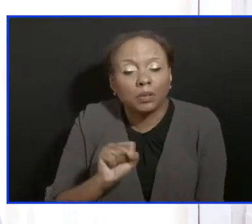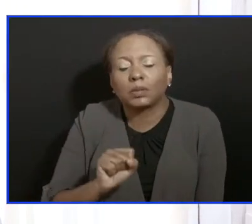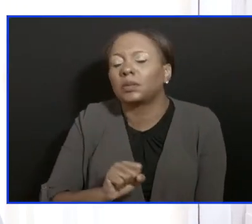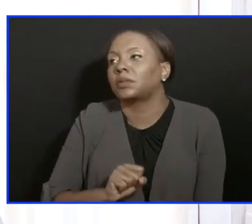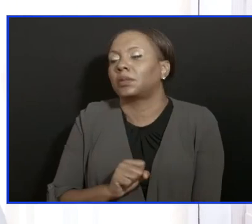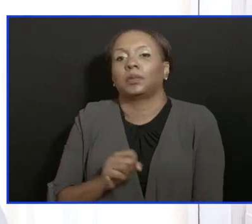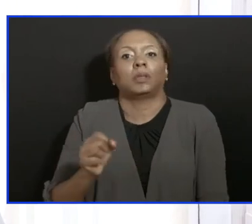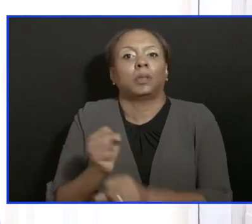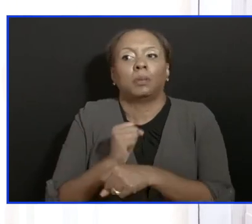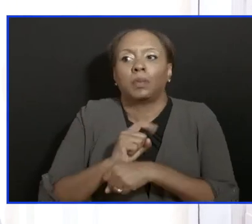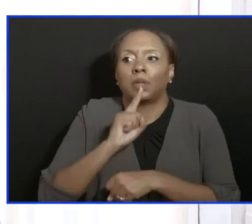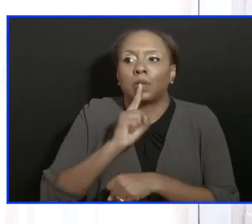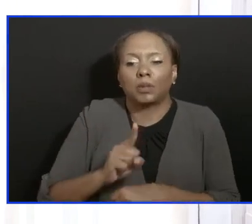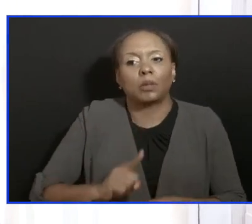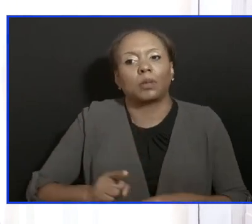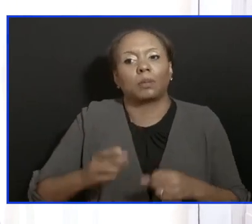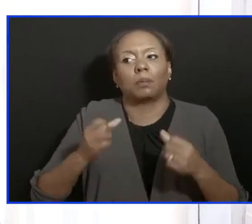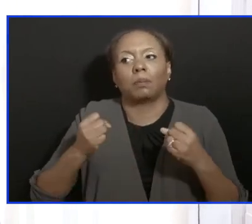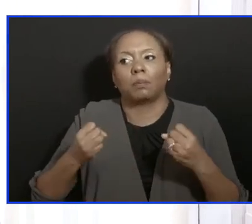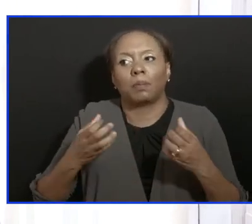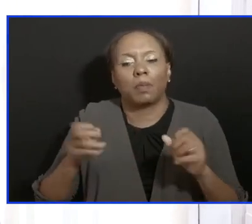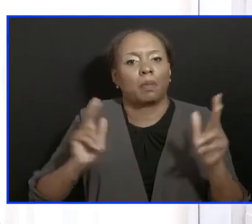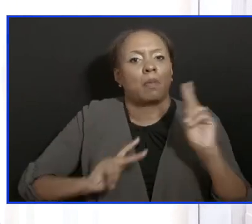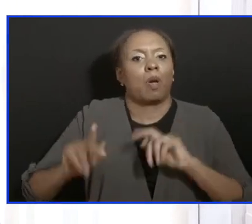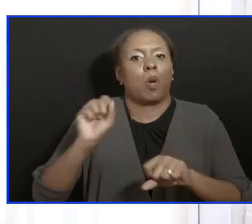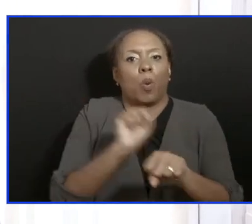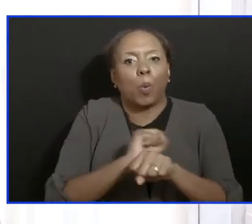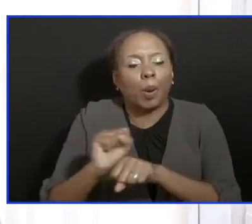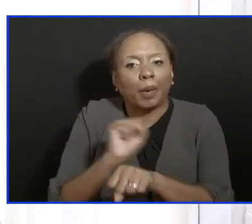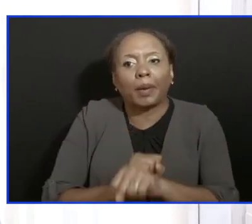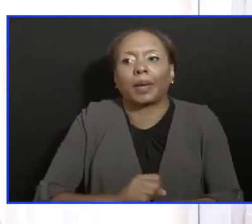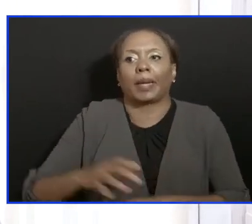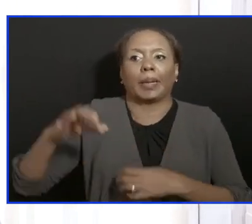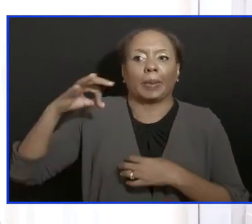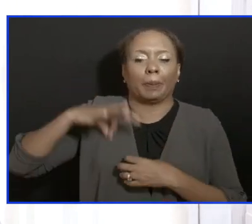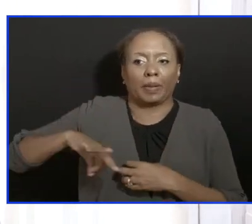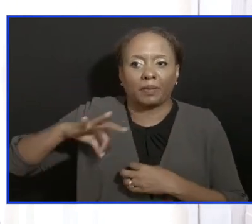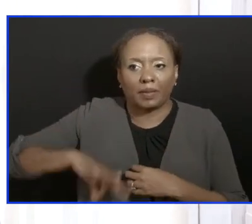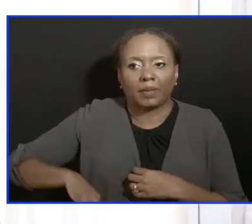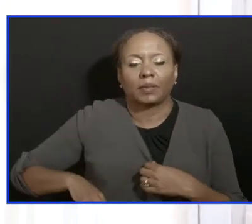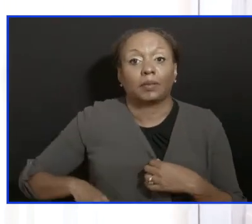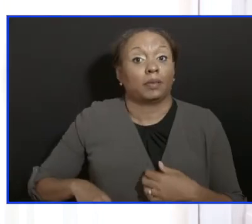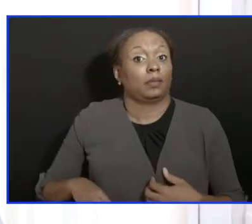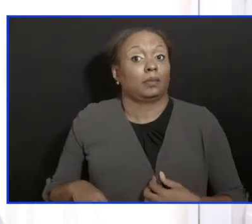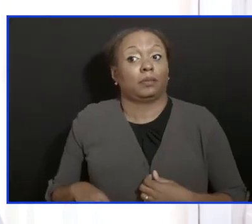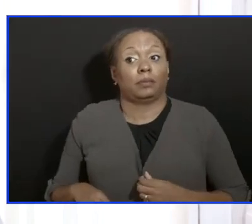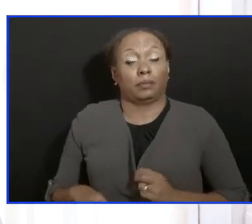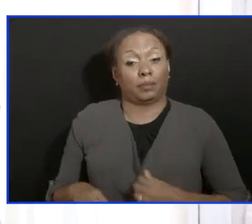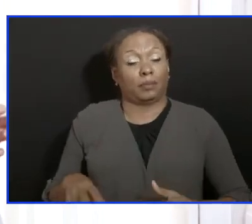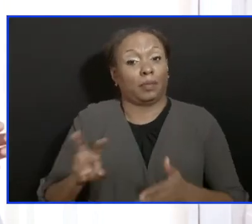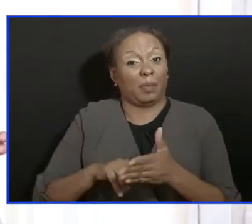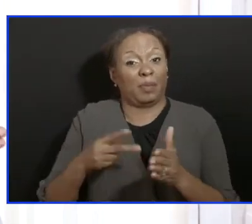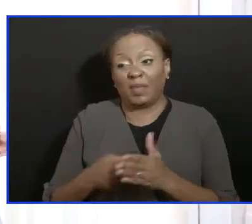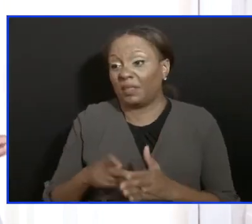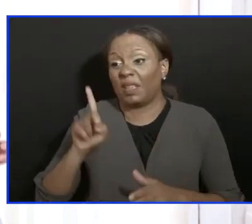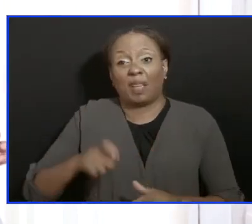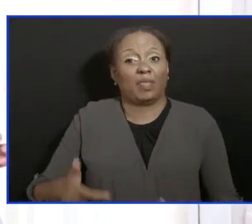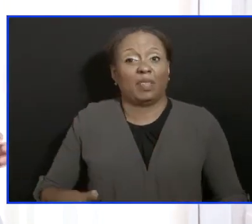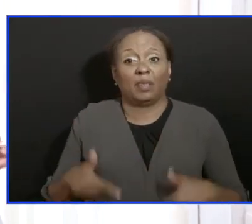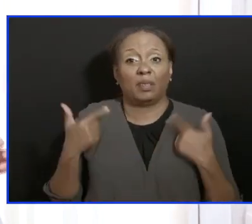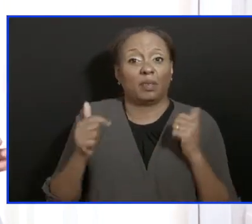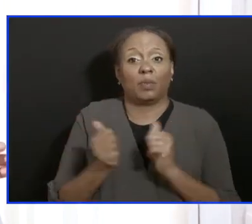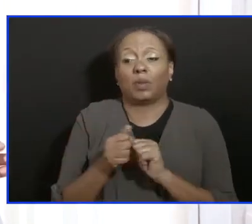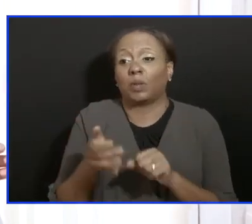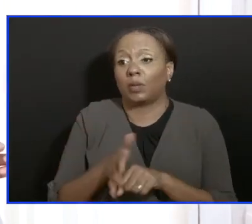make sure that as many people are working and benefiting as possible. Now that means living with COVID. Why? Because Dr. Ford cannot